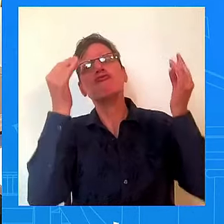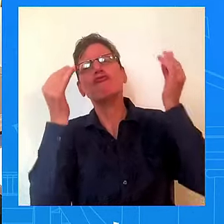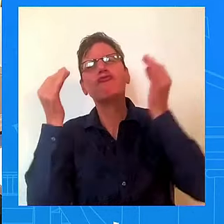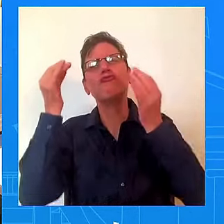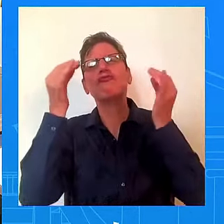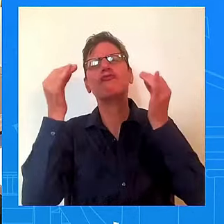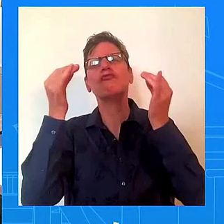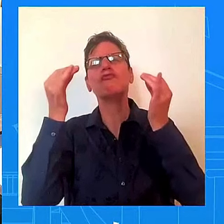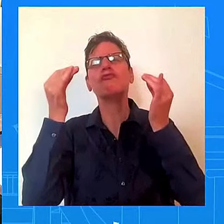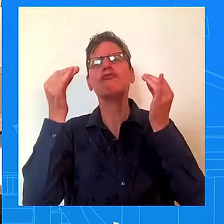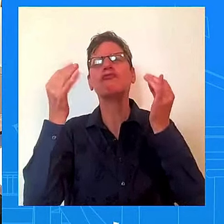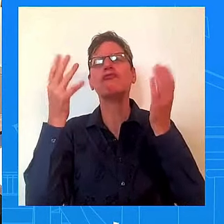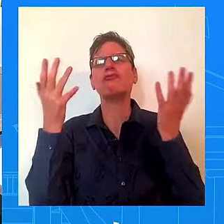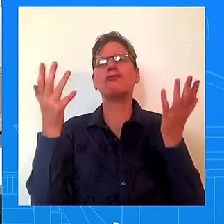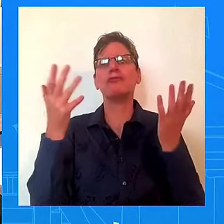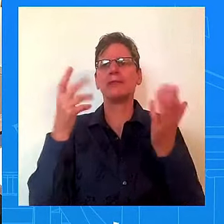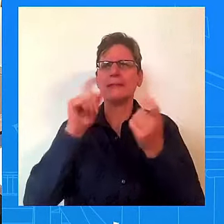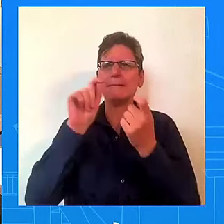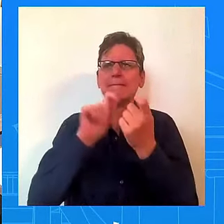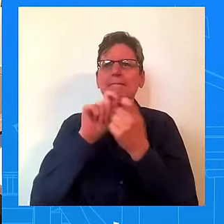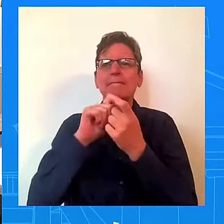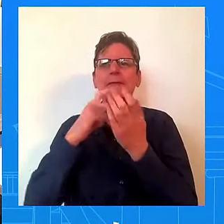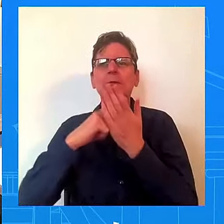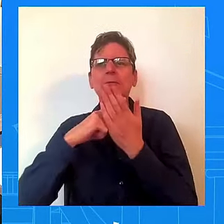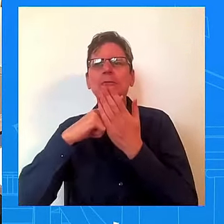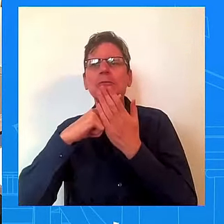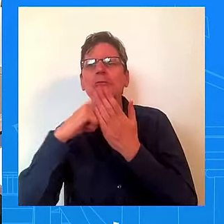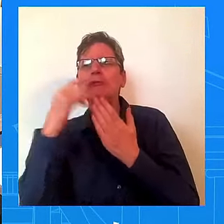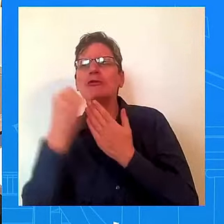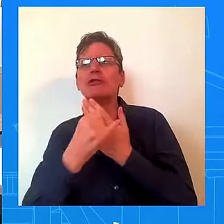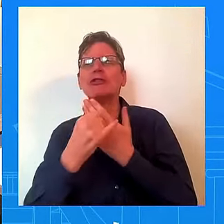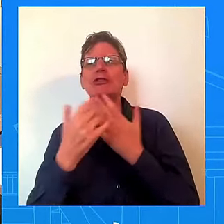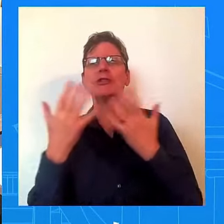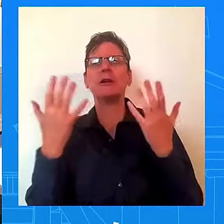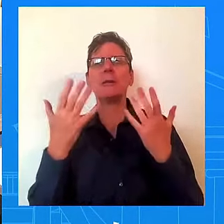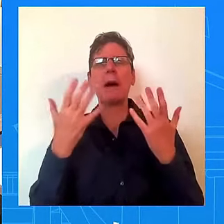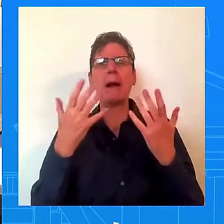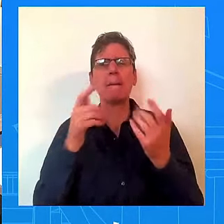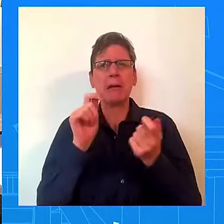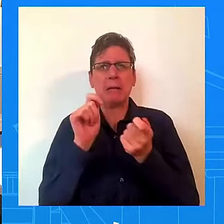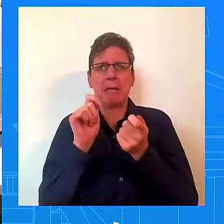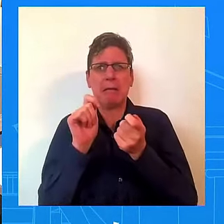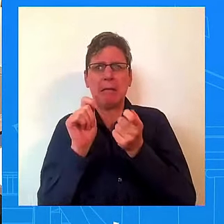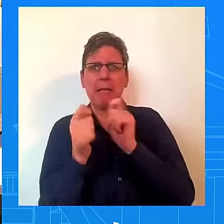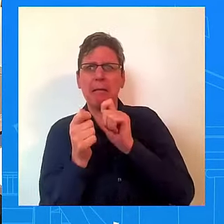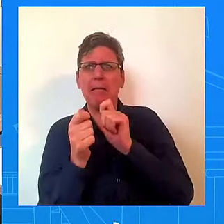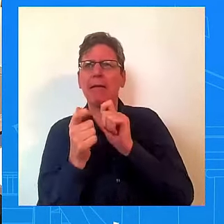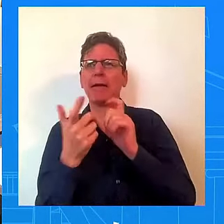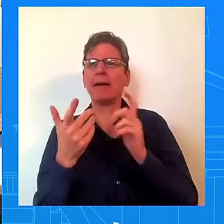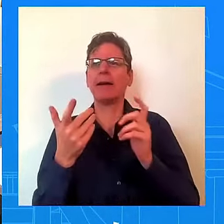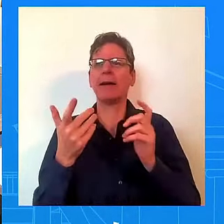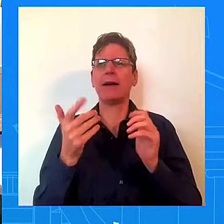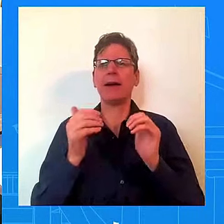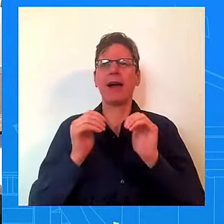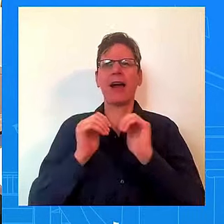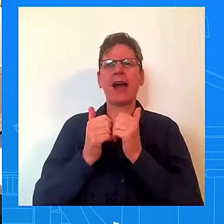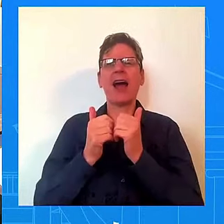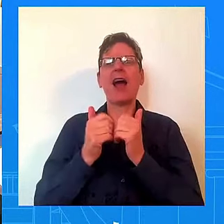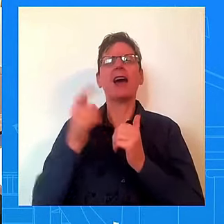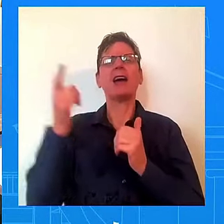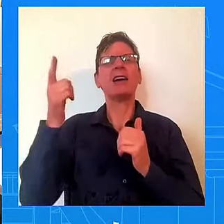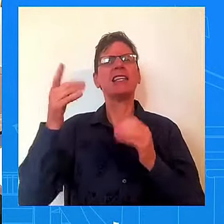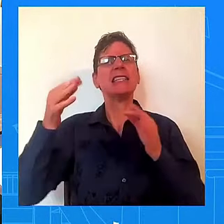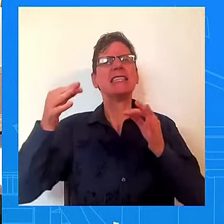might have shifted? How they, he may be sort of reorienting himself since he decided not to seek a second term? For example, are there